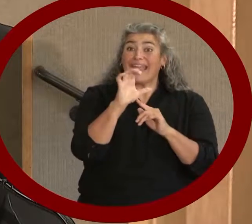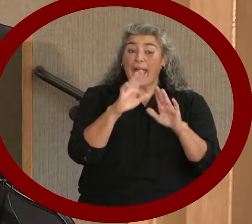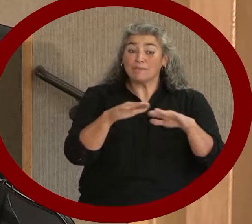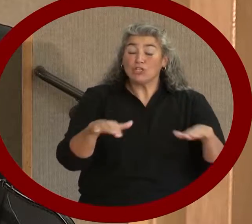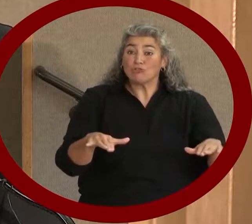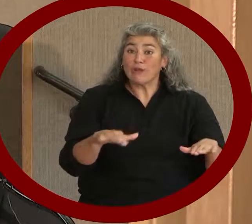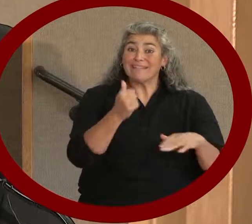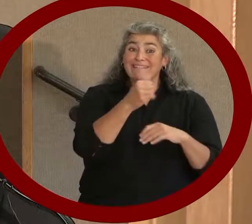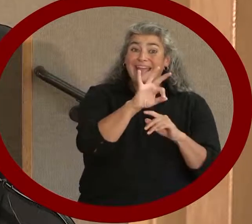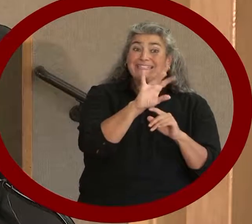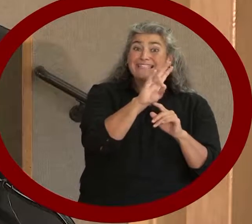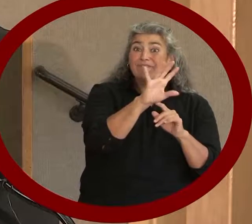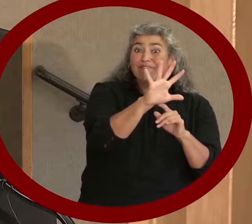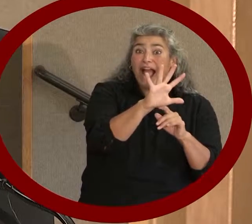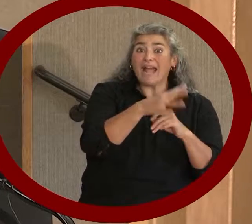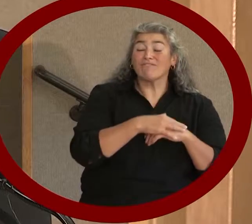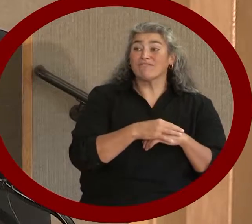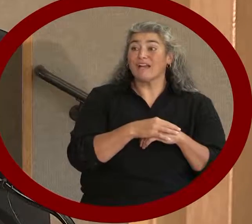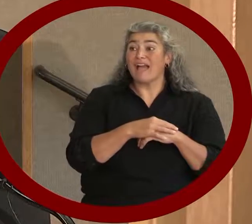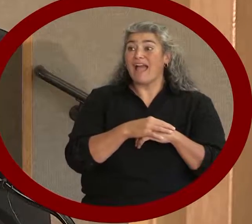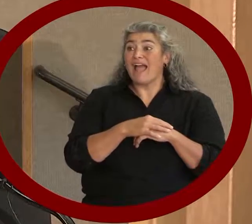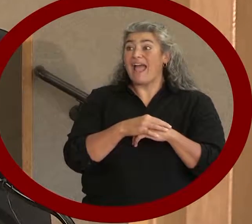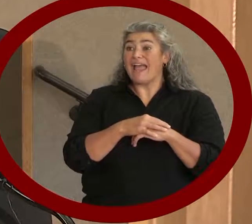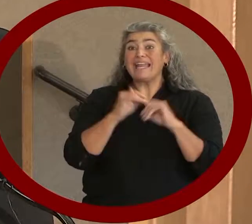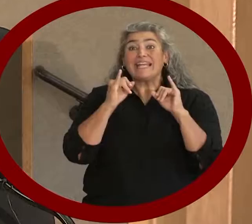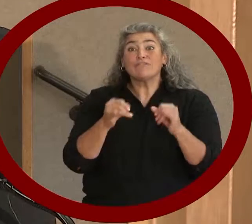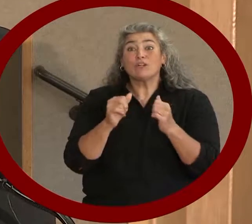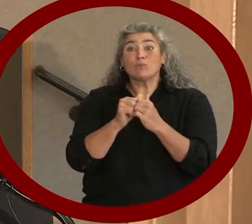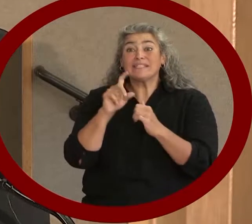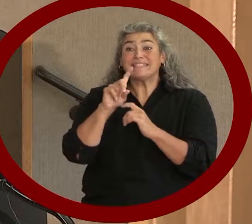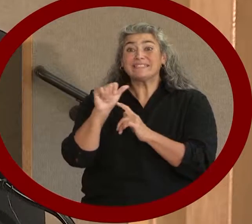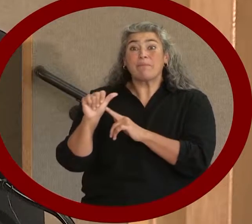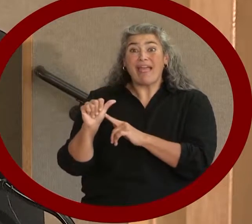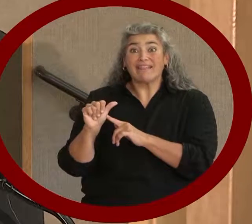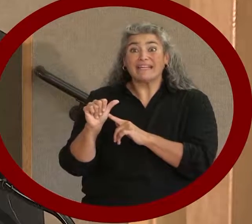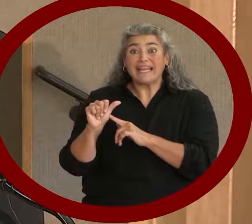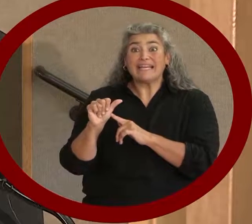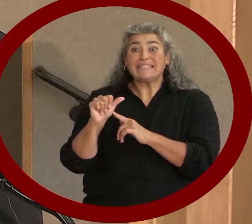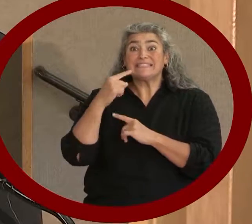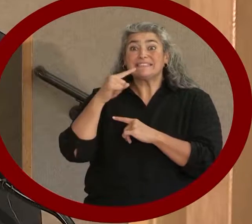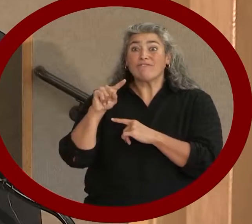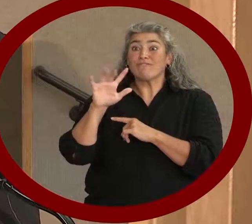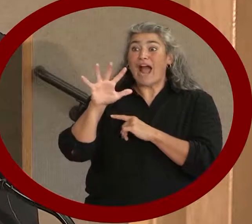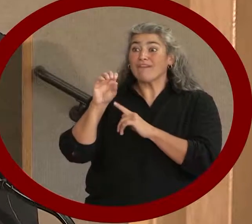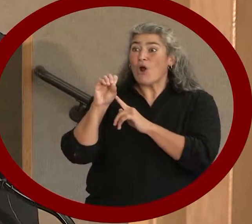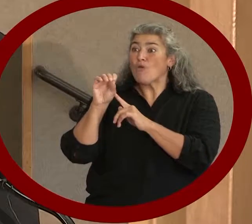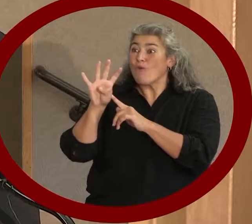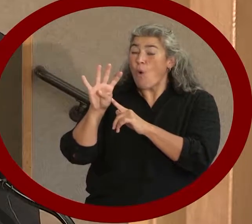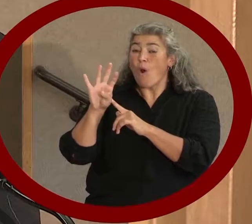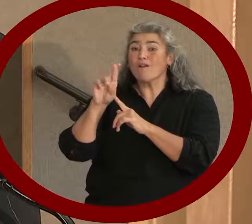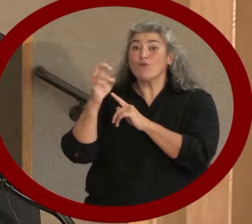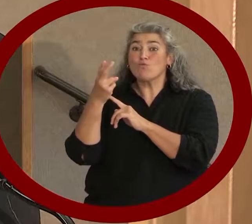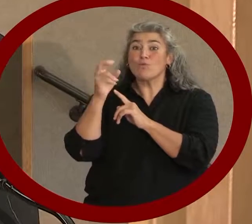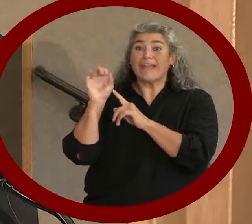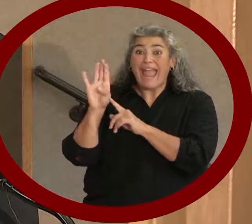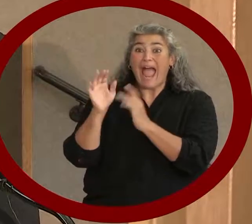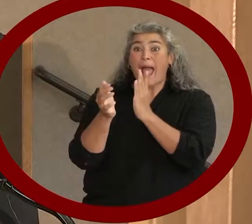successor, the Individuals with Disability Act of 2004, Section 504 of the Rehabilitation Act of 1973,